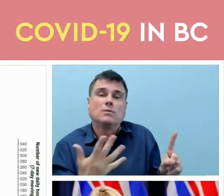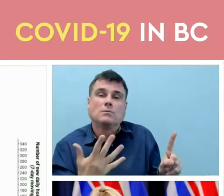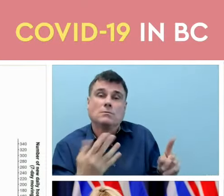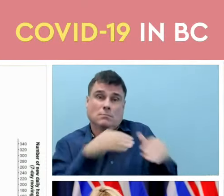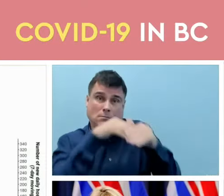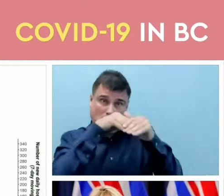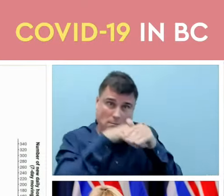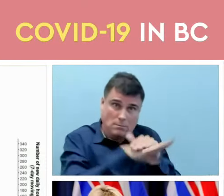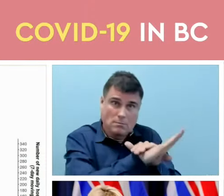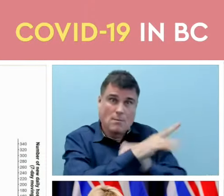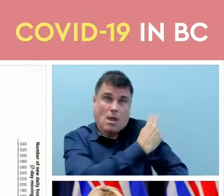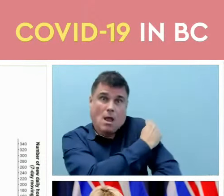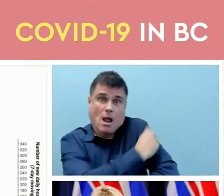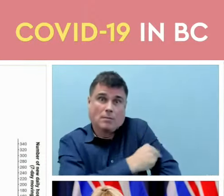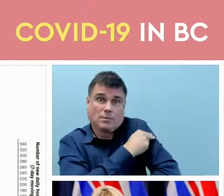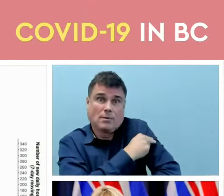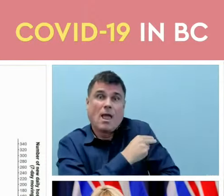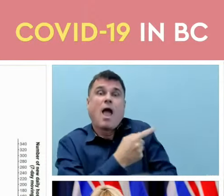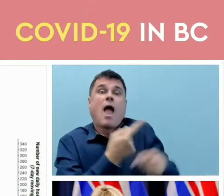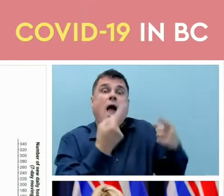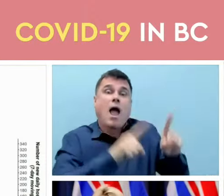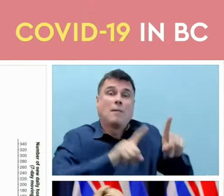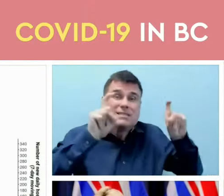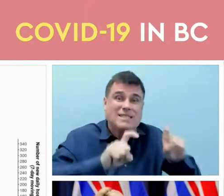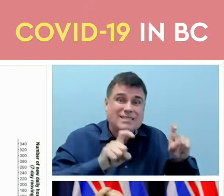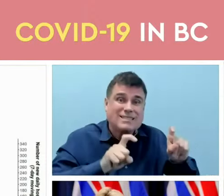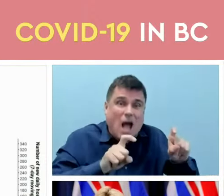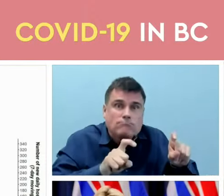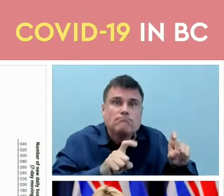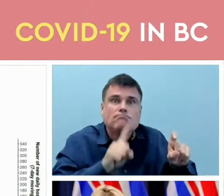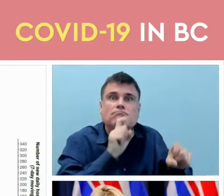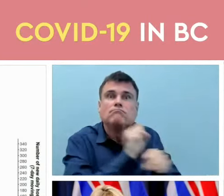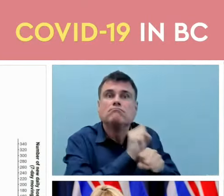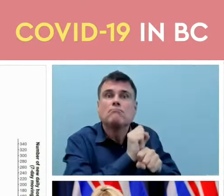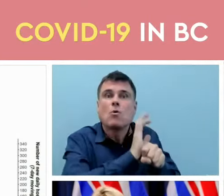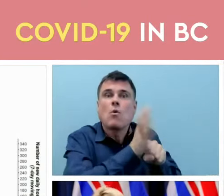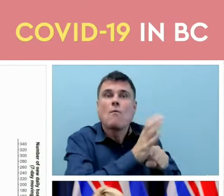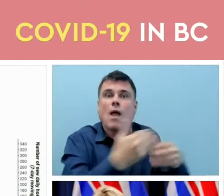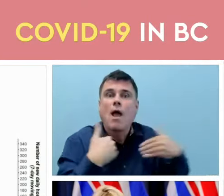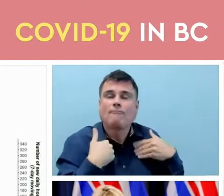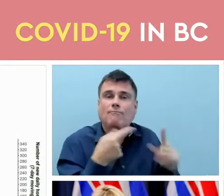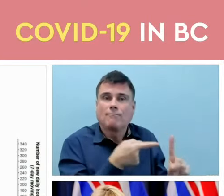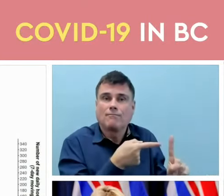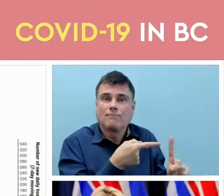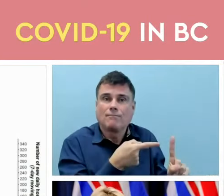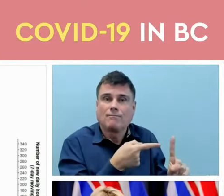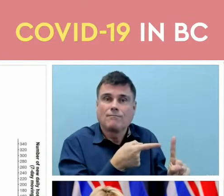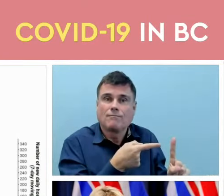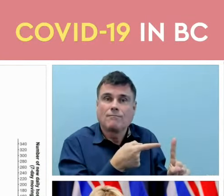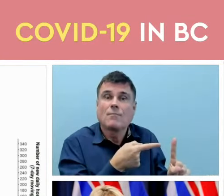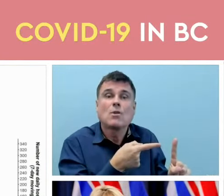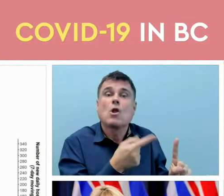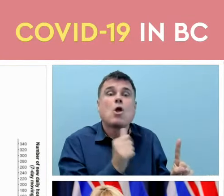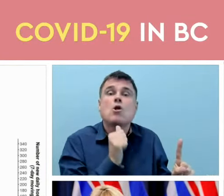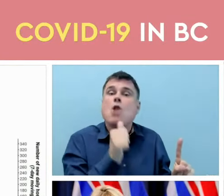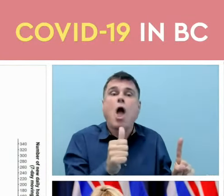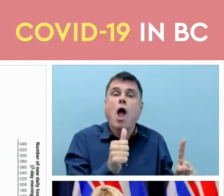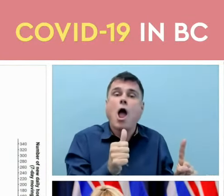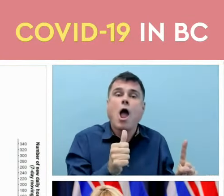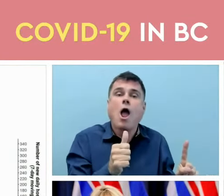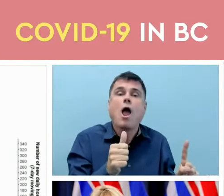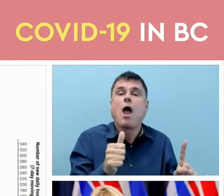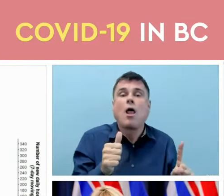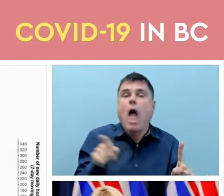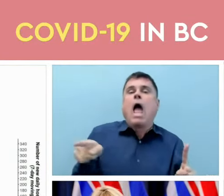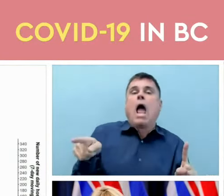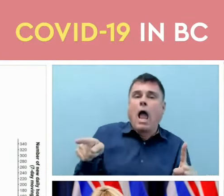they are in hospital. It is still important to acknowledge that they need to be treated differently in some ways because